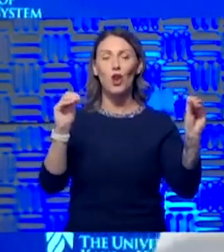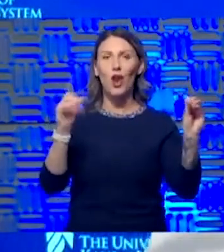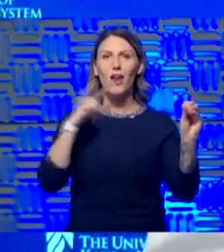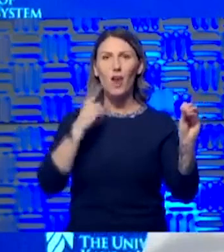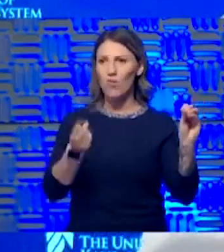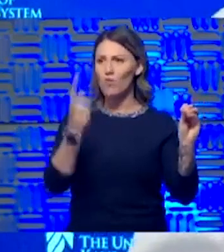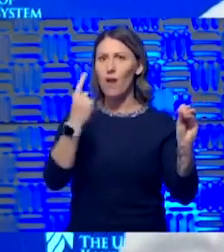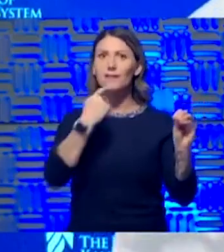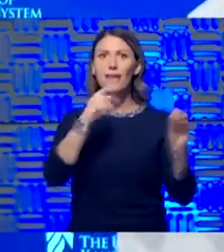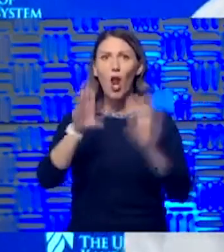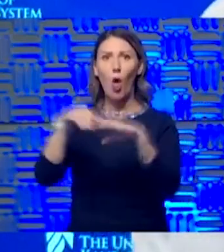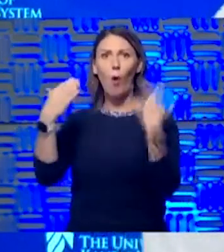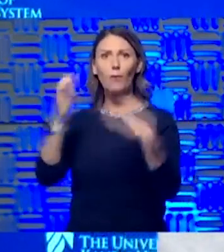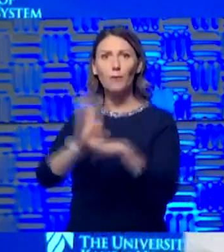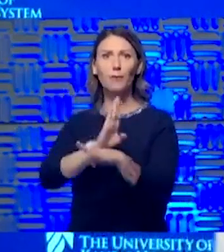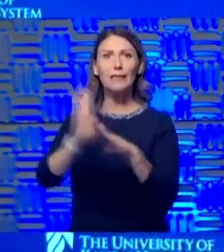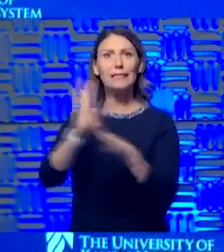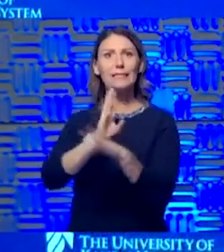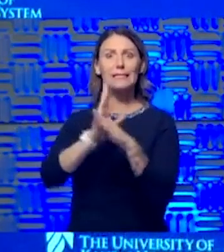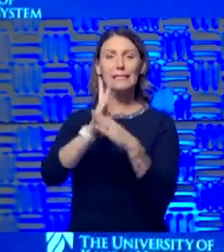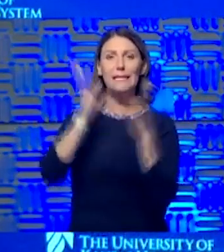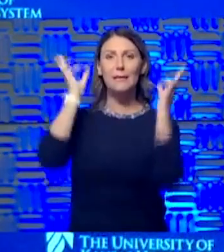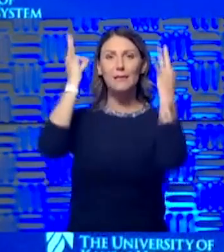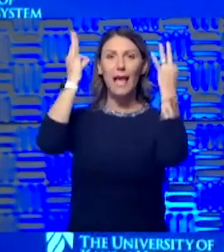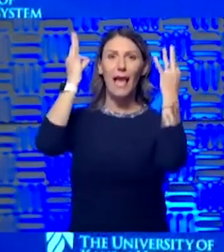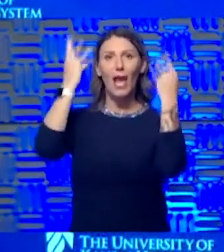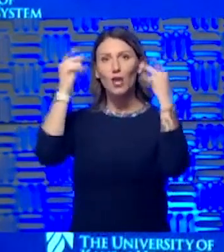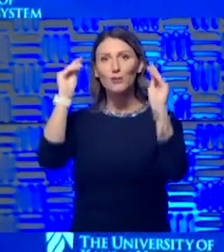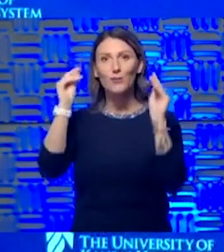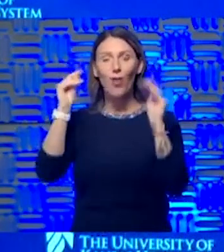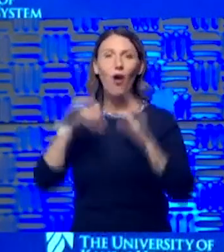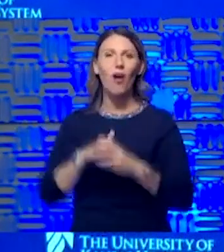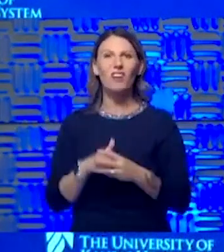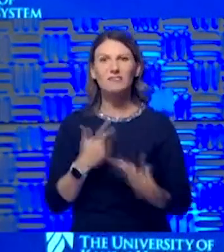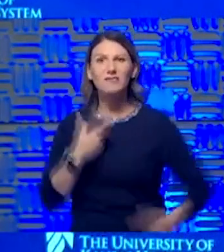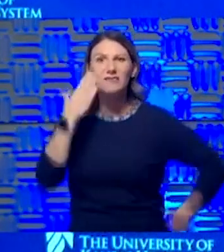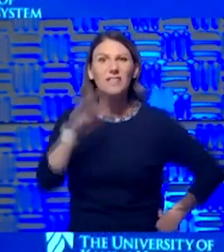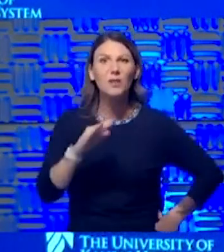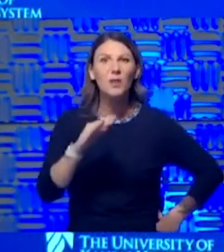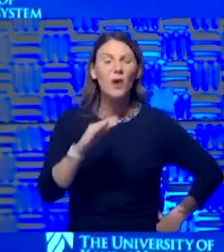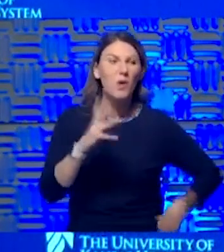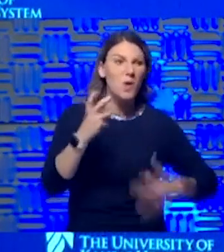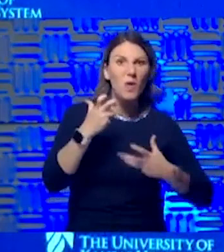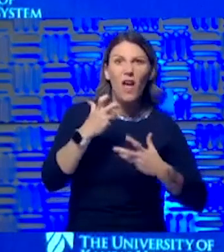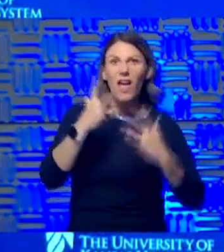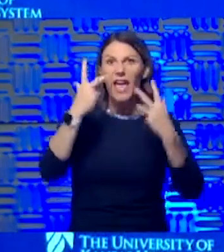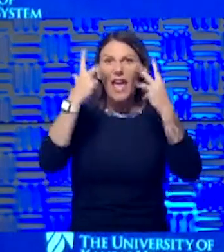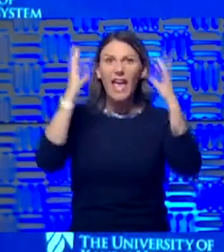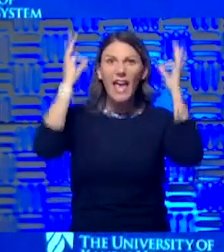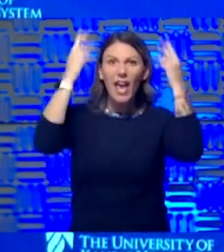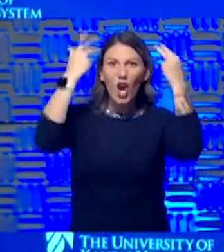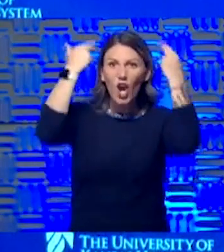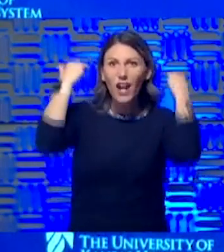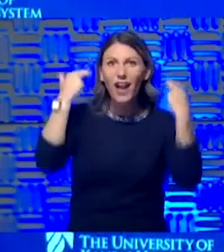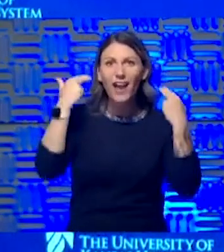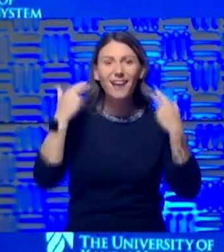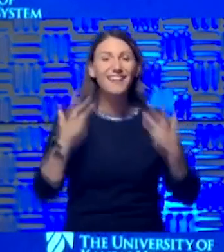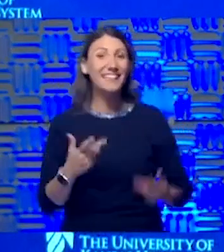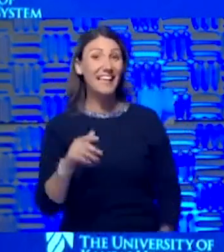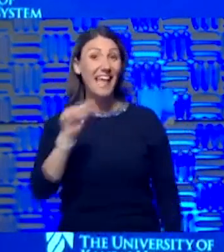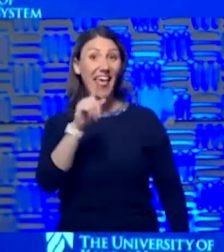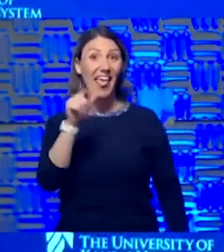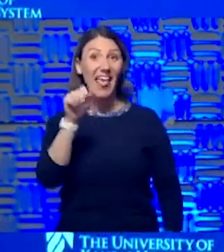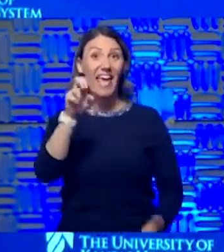for business. We're open now. And I was like, I don't know. Do I want to get my hair cut or not? Alan, do I want to go get my hair cut?